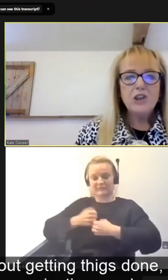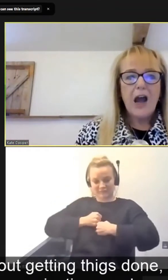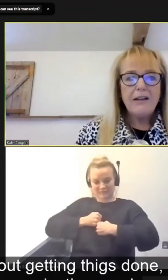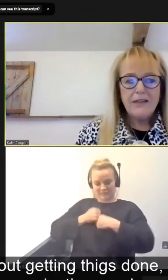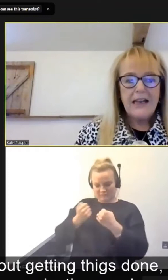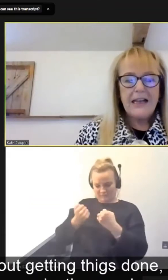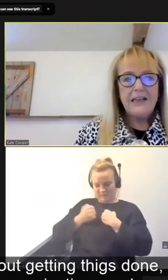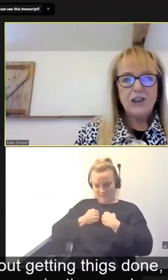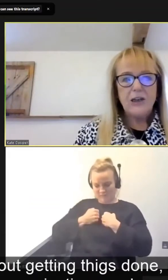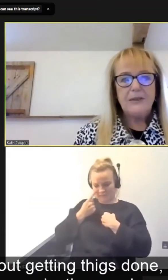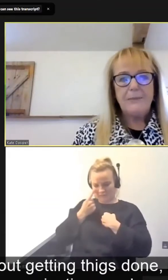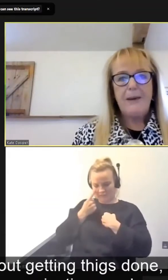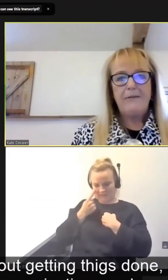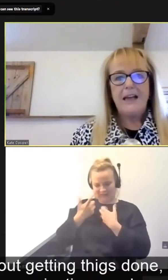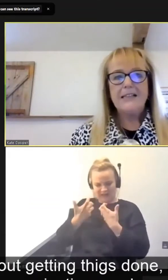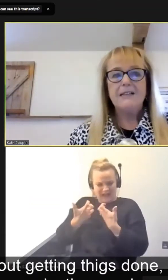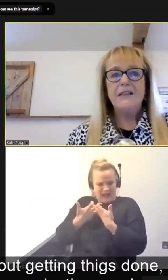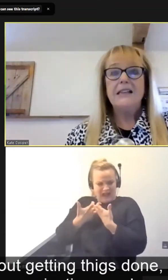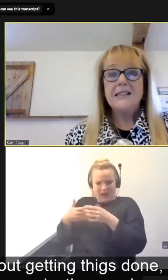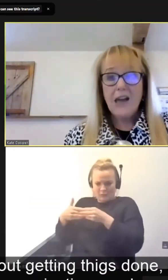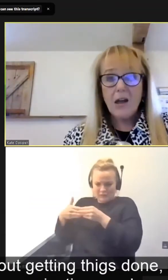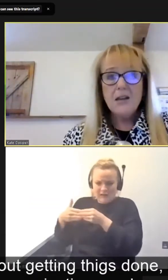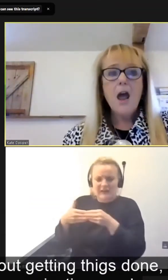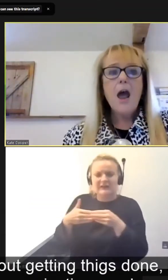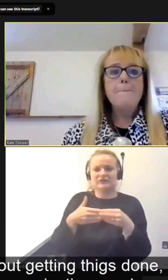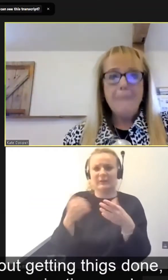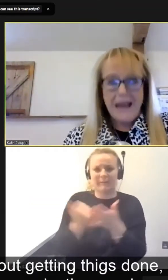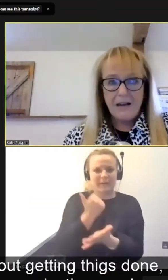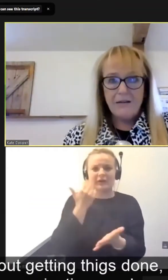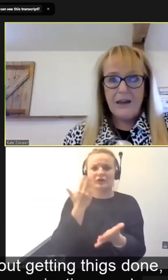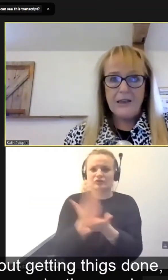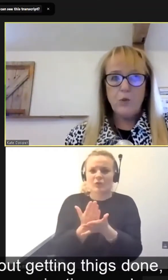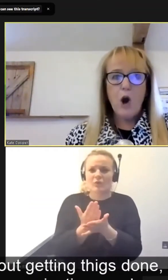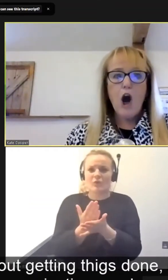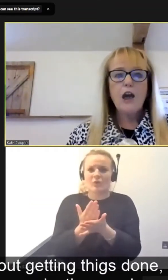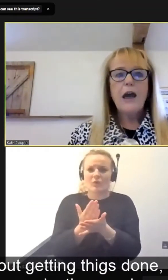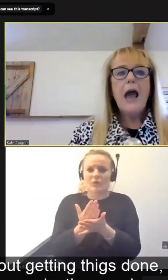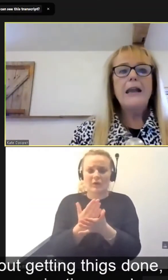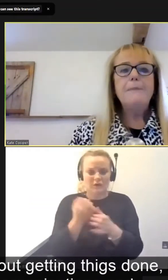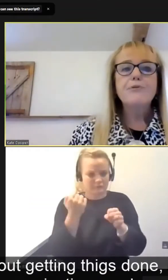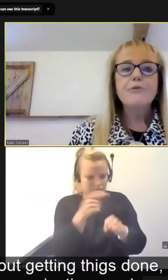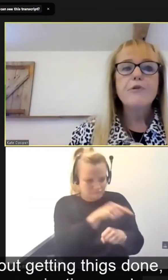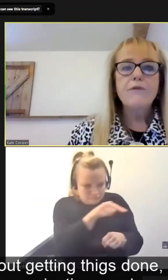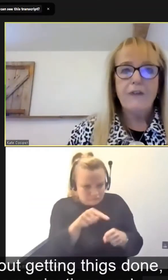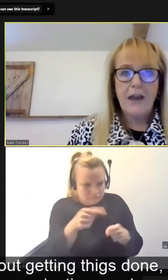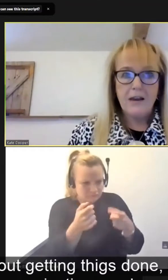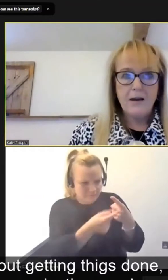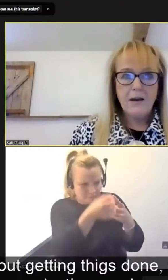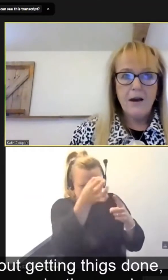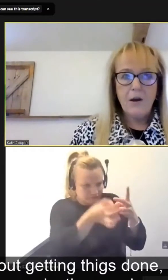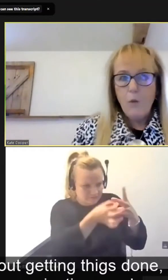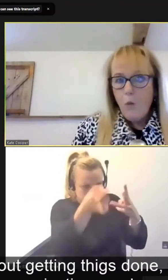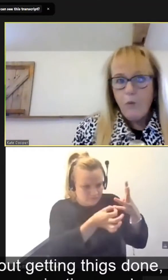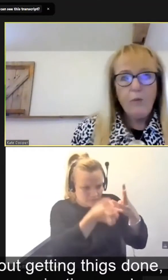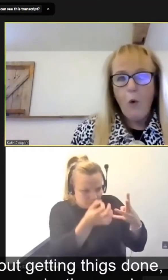how much I think leadership is about getting things done, making things work and improving